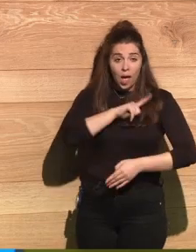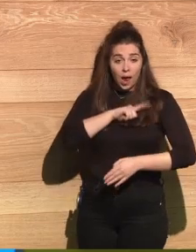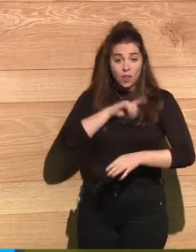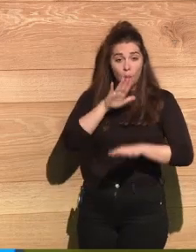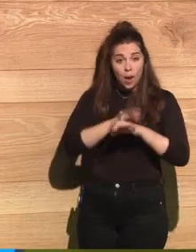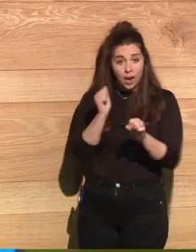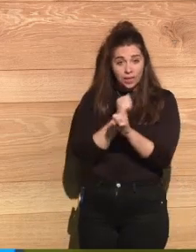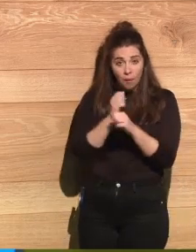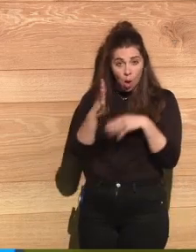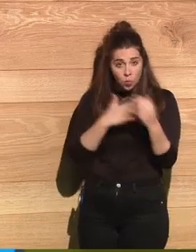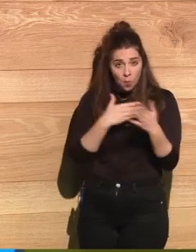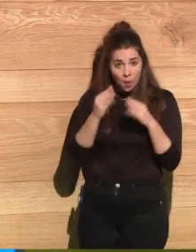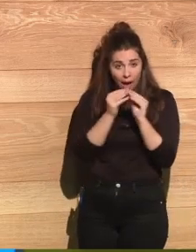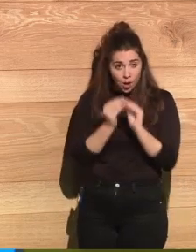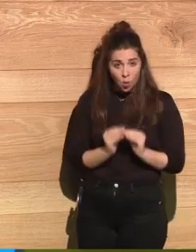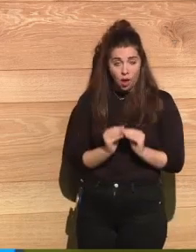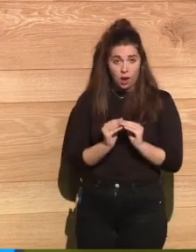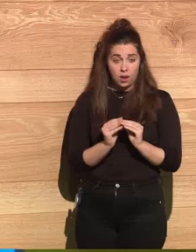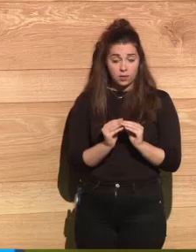Just above them,